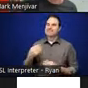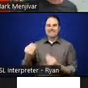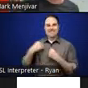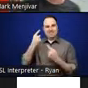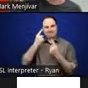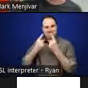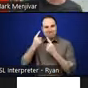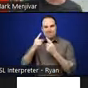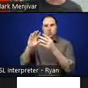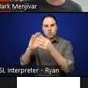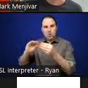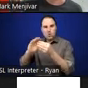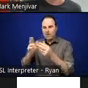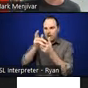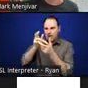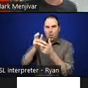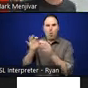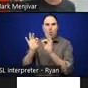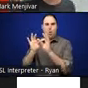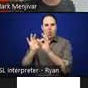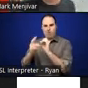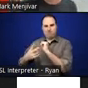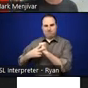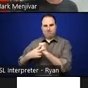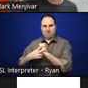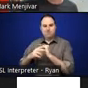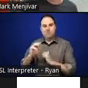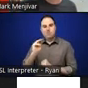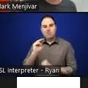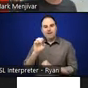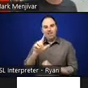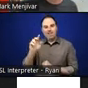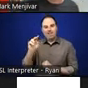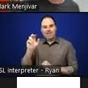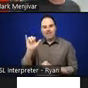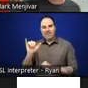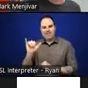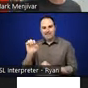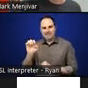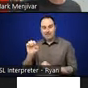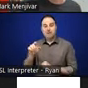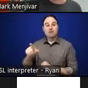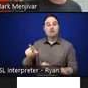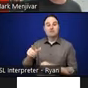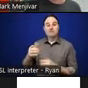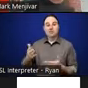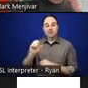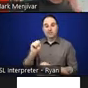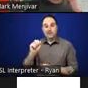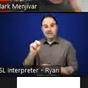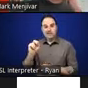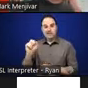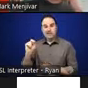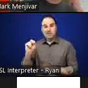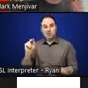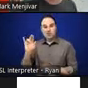And there's an artist named Michael Nye, who's based here in San Antonio. And Michael does long-term projects. They're not really